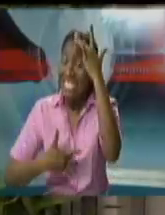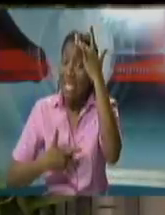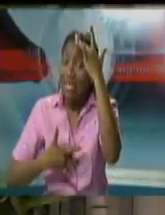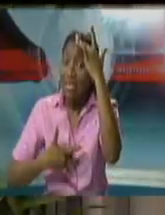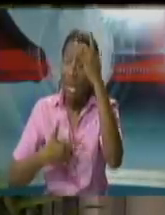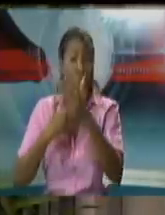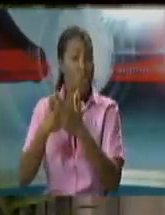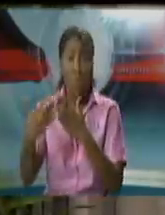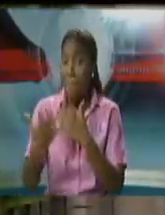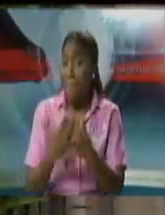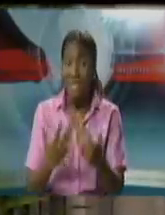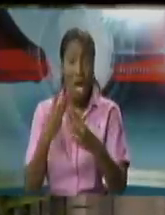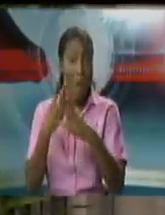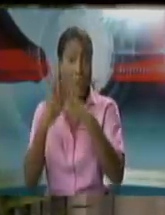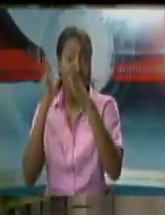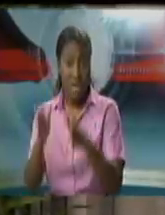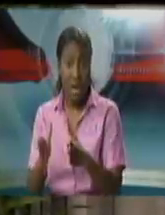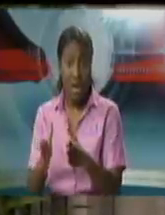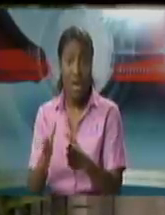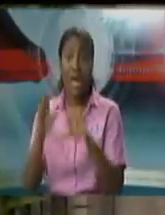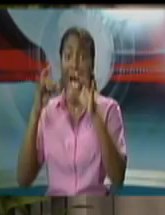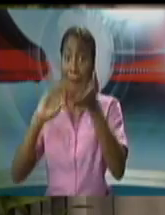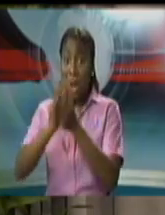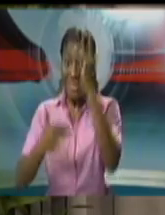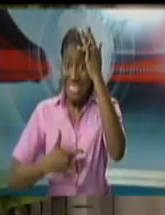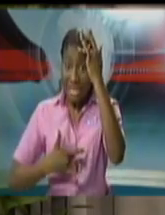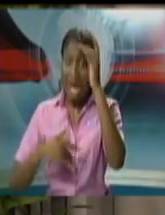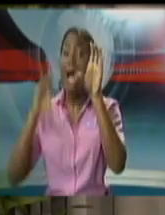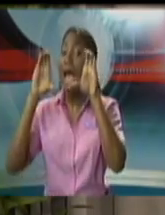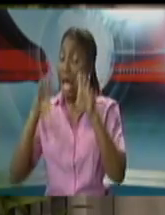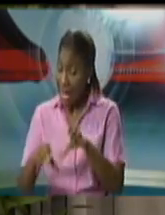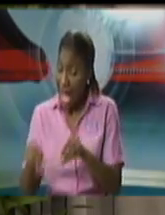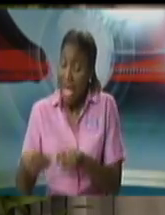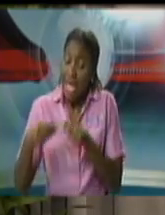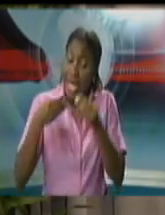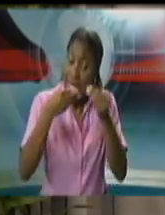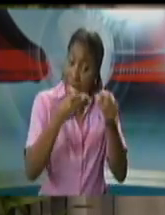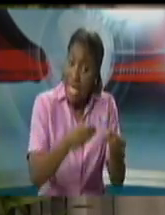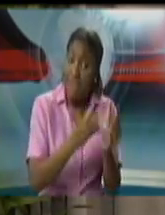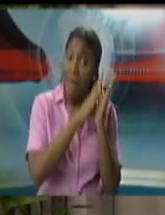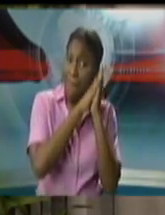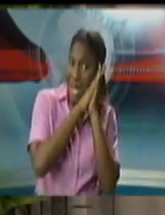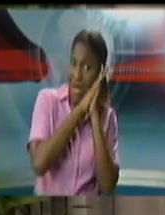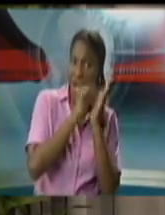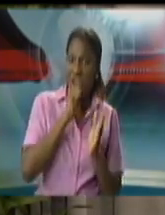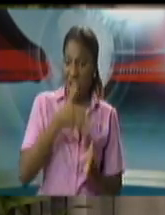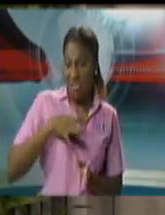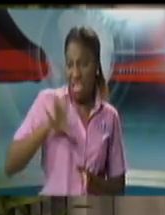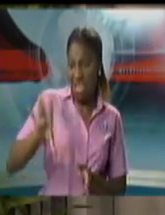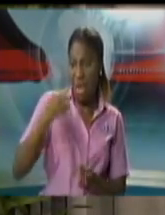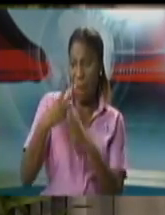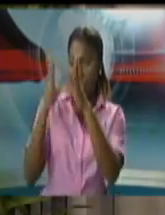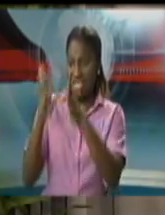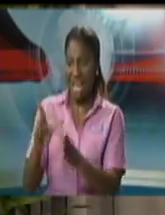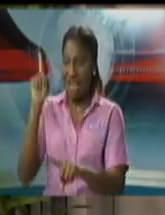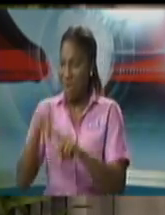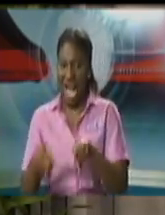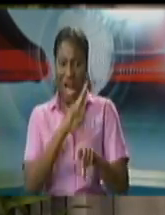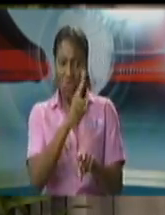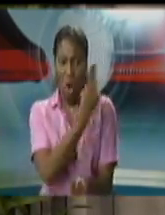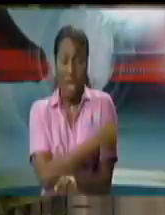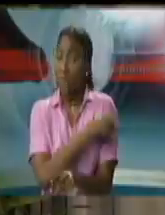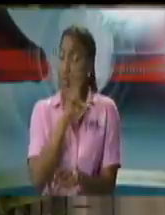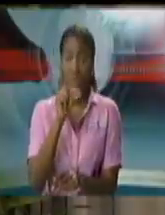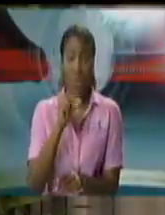a bed in the same circumstances that an average citizen would be. So in managing the COVID crisis, in